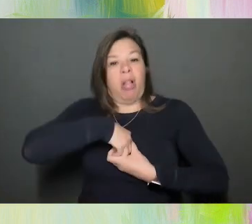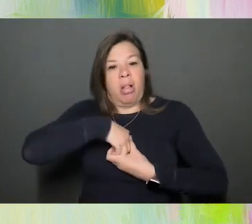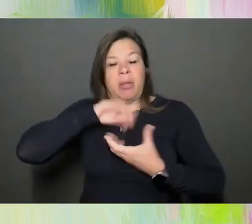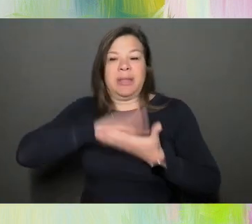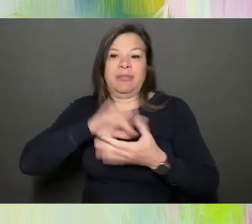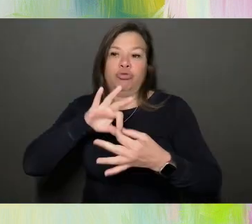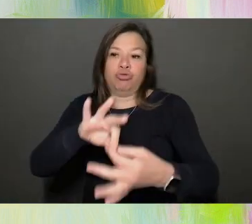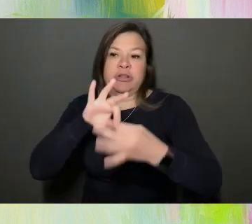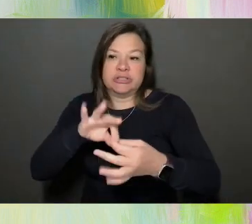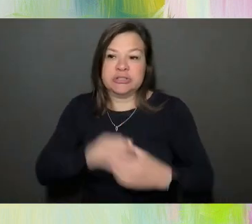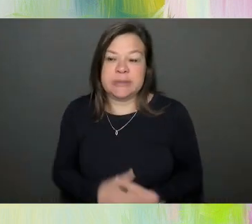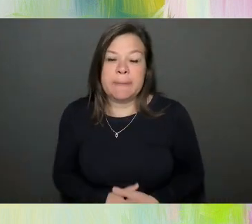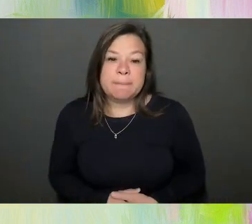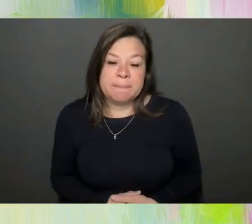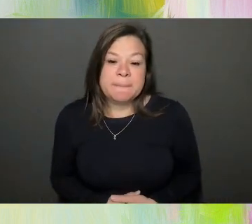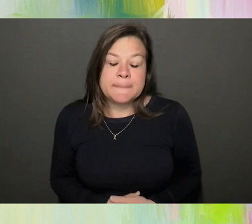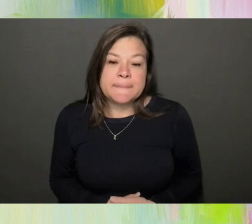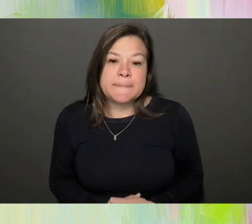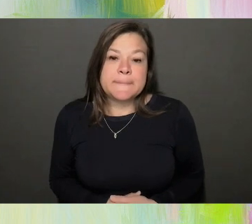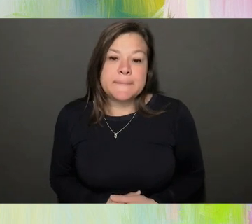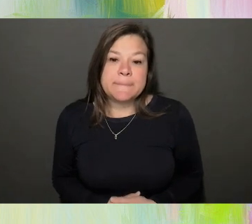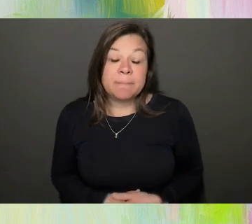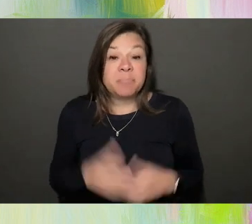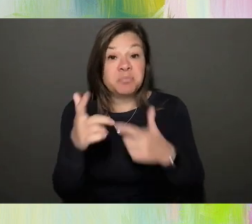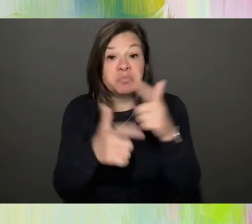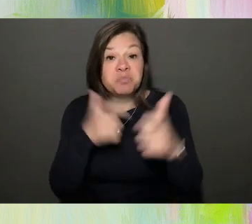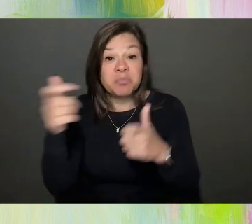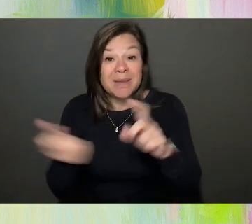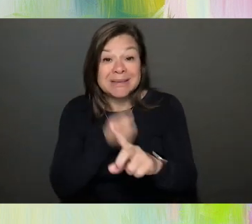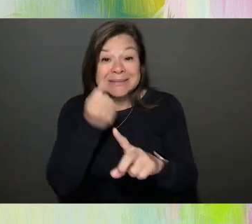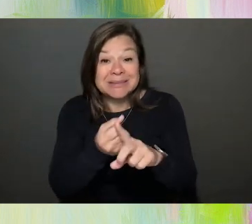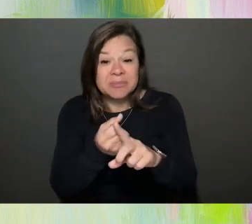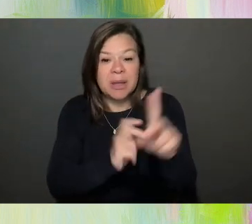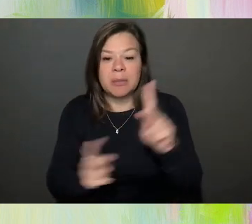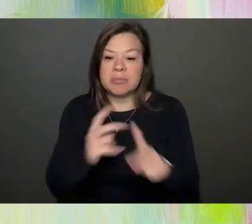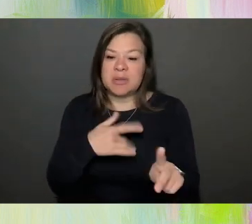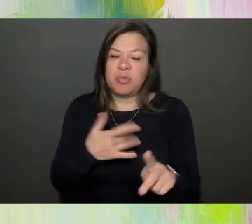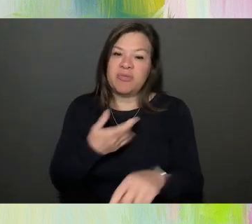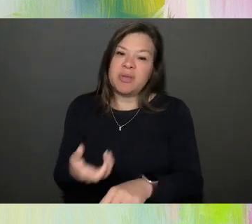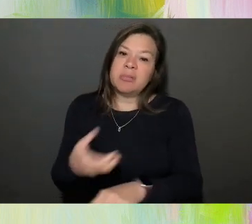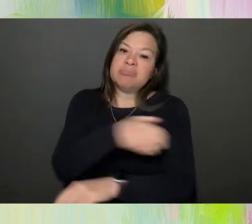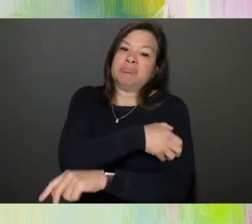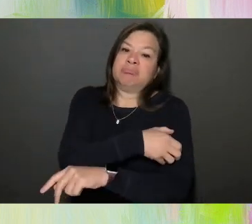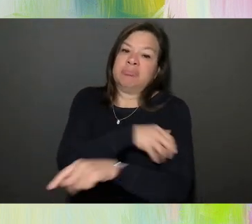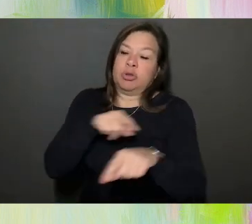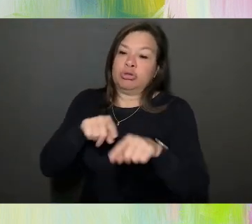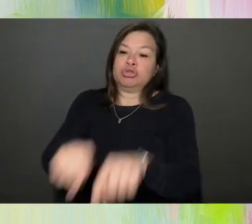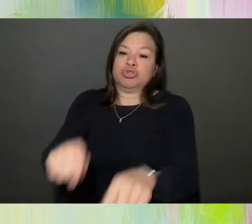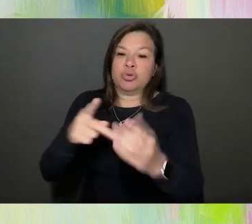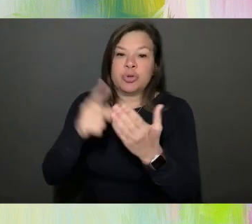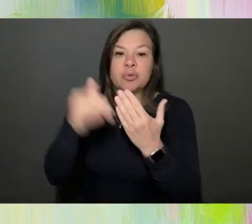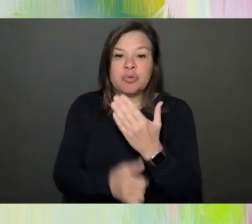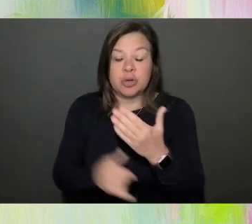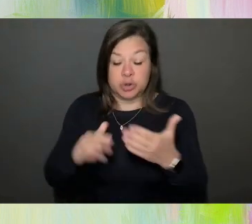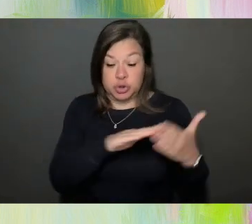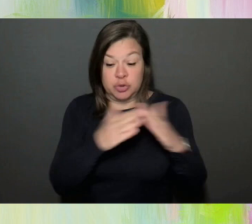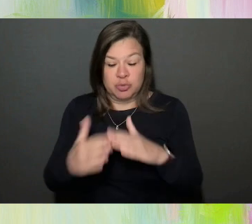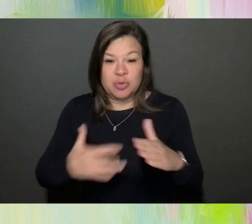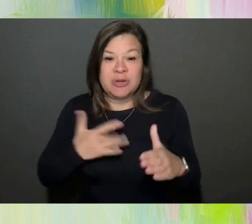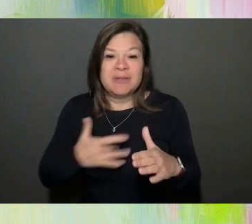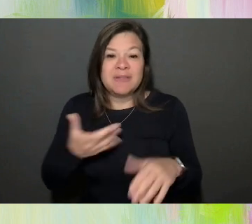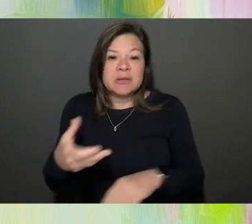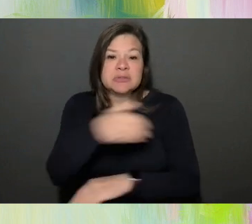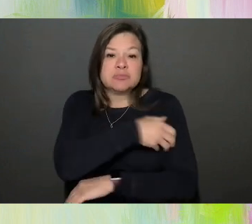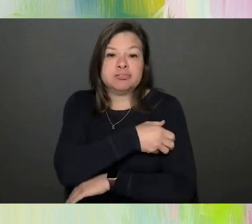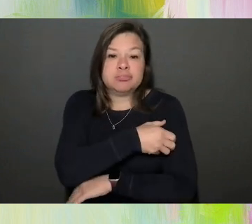The biggest impact is that people feel empowered when they do these projects. The community feels empowered. It's important